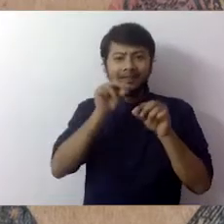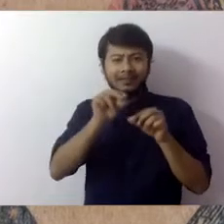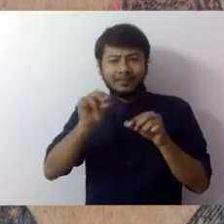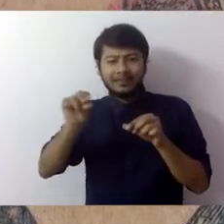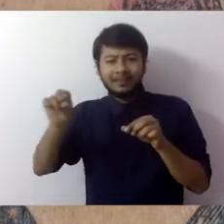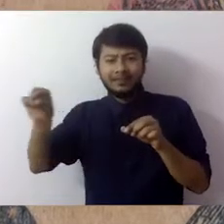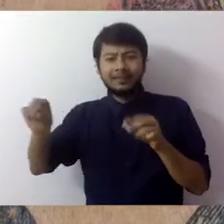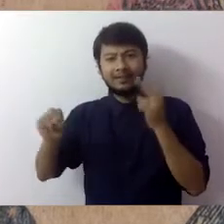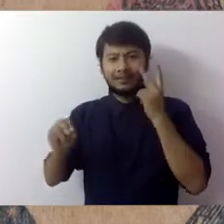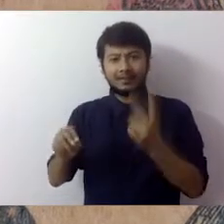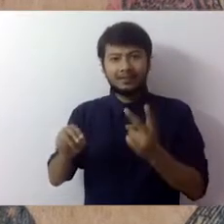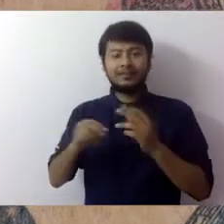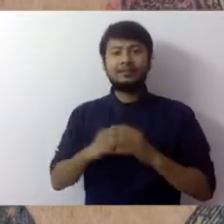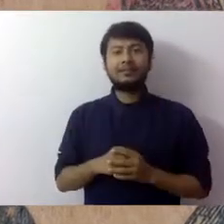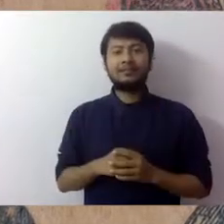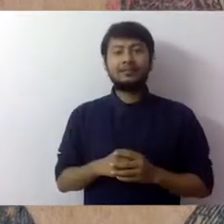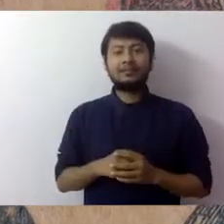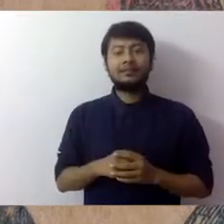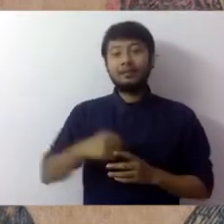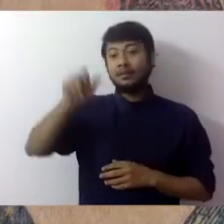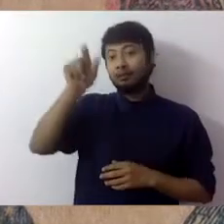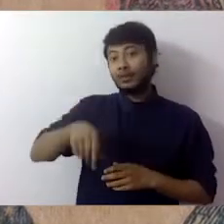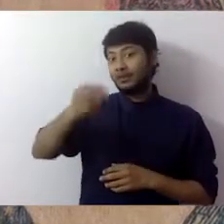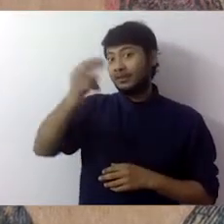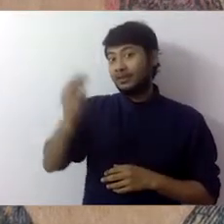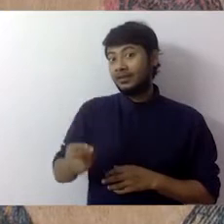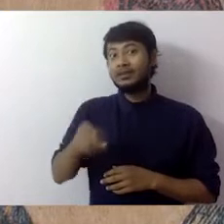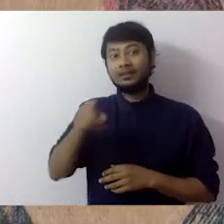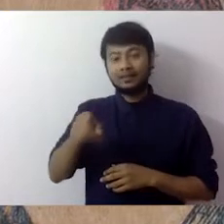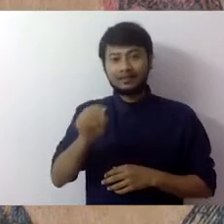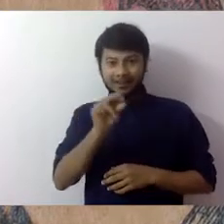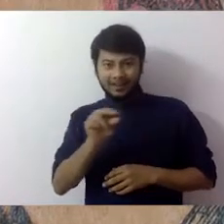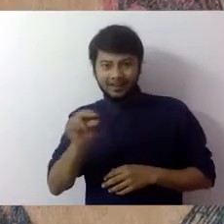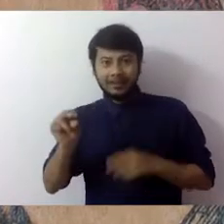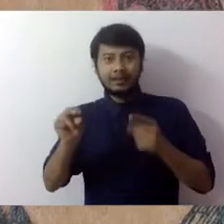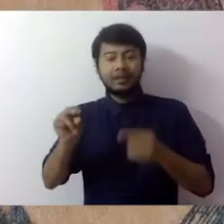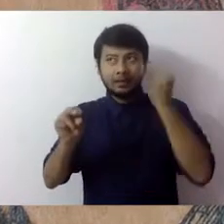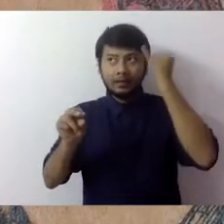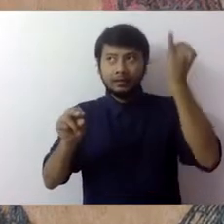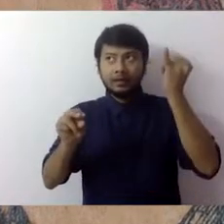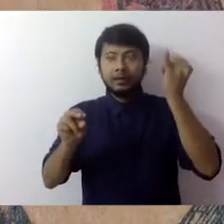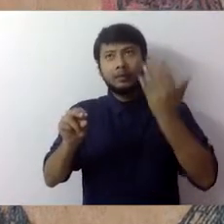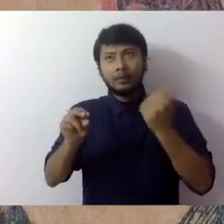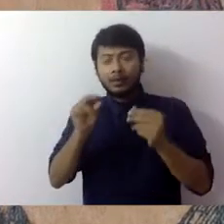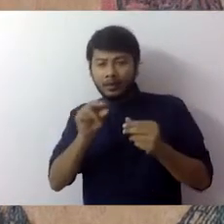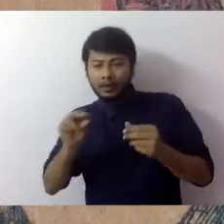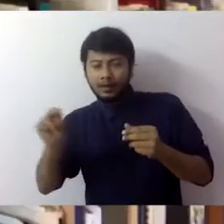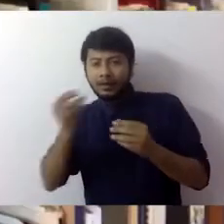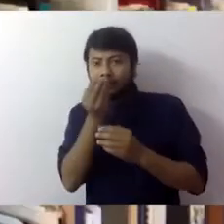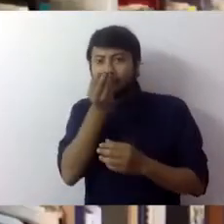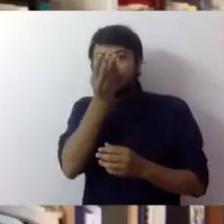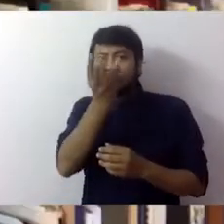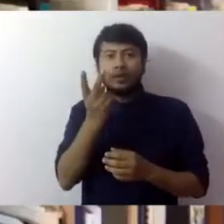side the artist has very charmingly attempted to integrate the screw mark in the composition by putting it in the center of a flower.